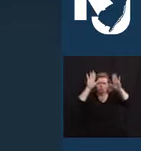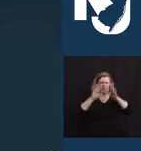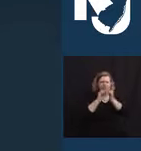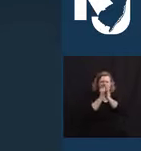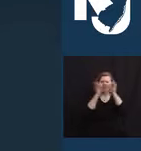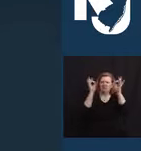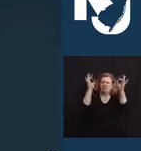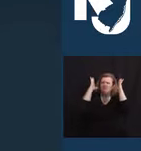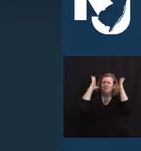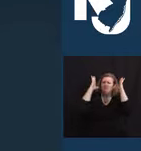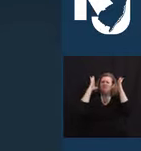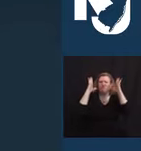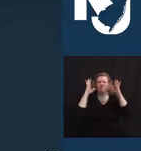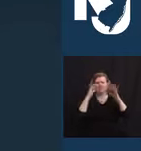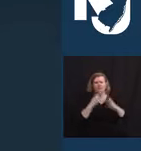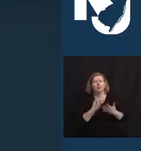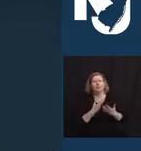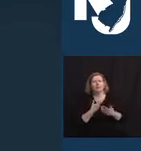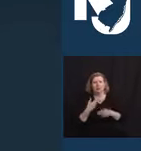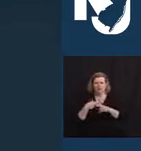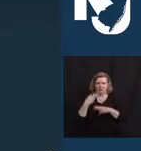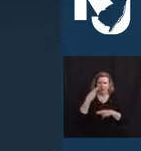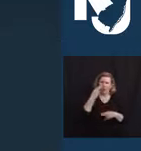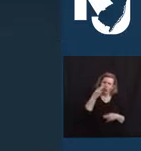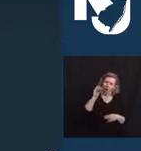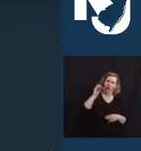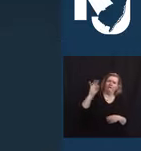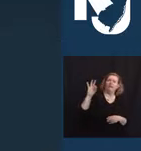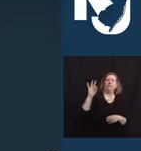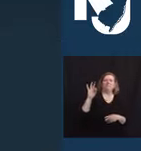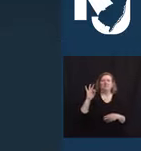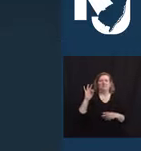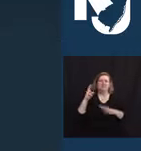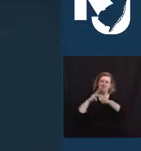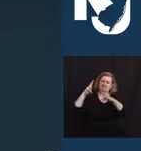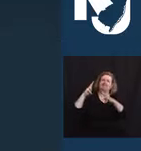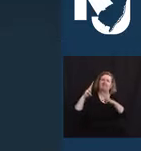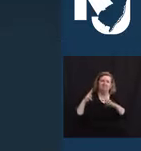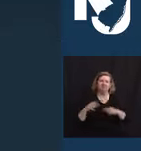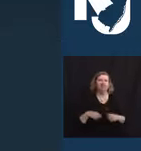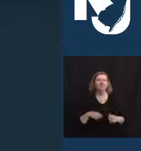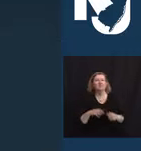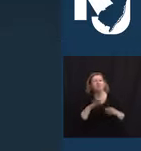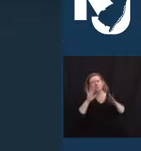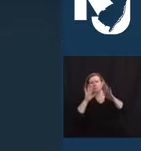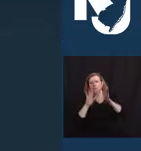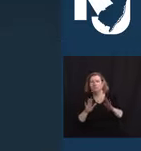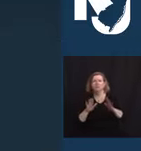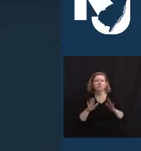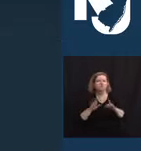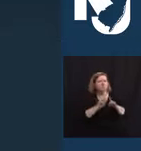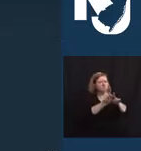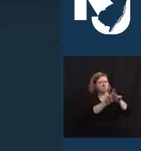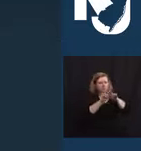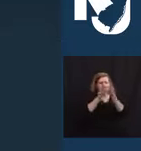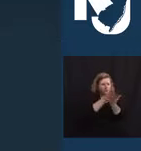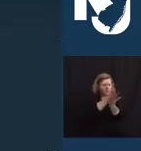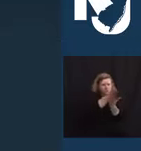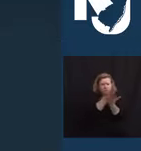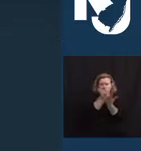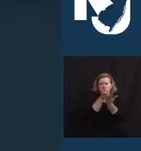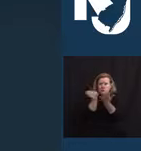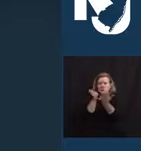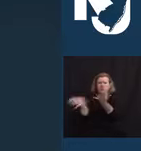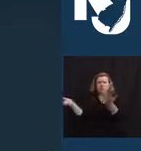in the year 2010. He had a varied career, starting in high school when he would make sandwiches at a catering company. He